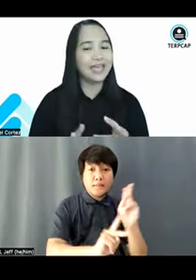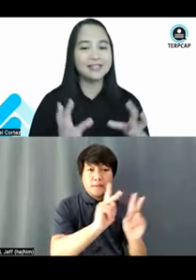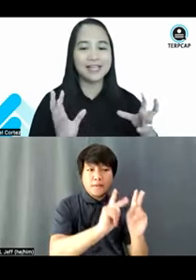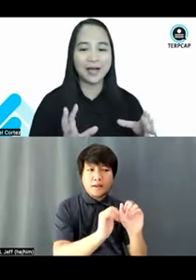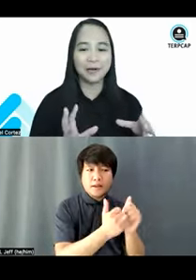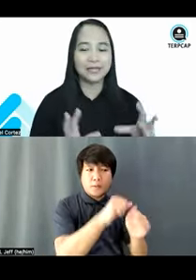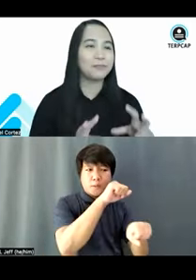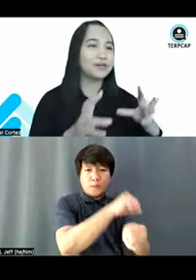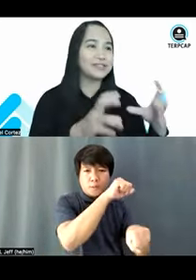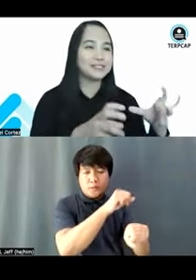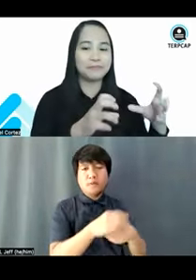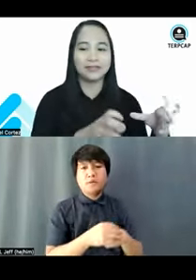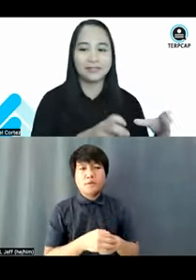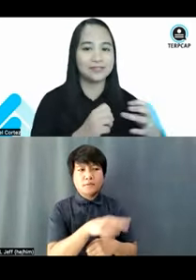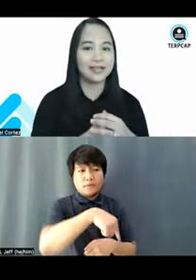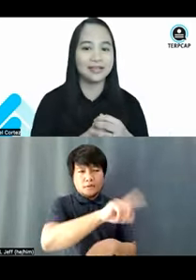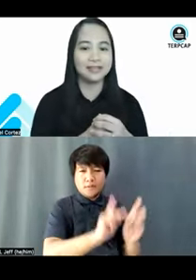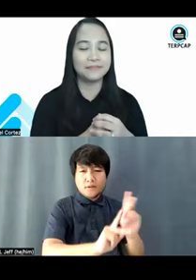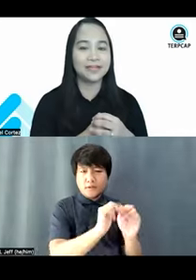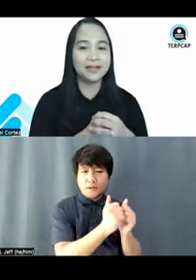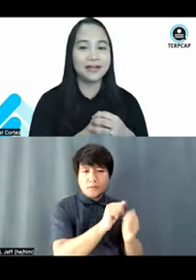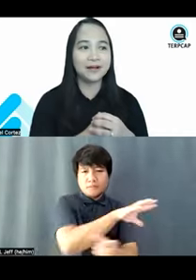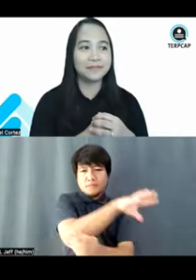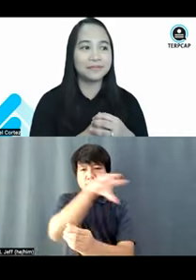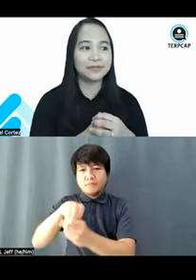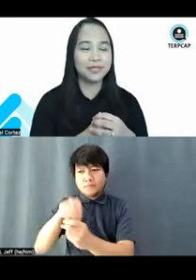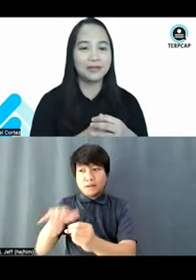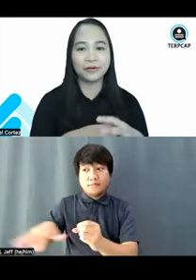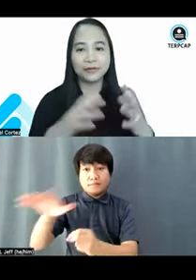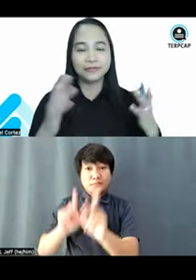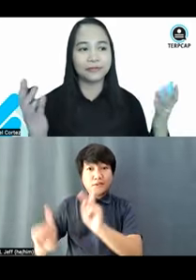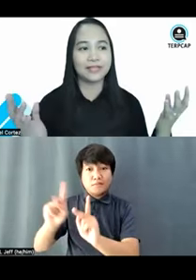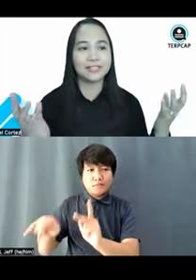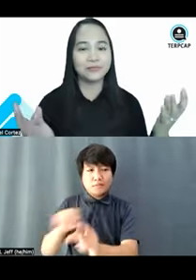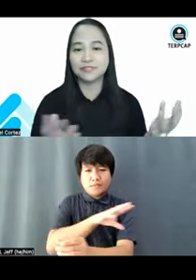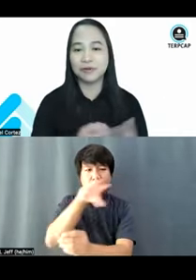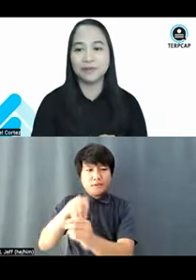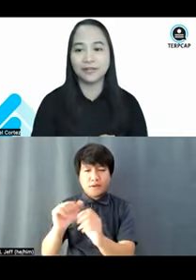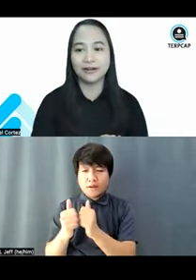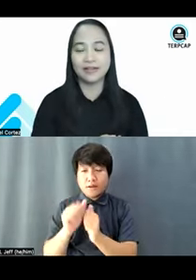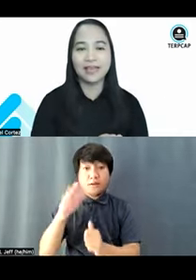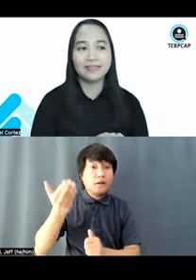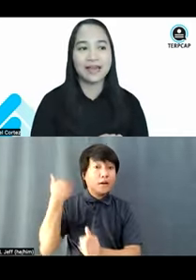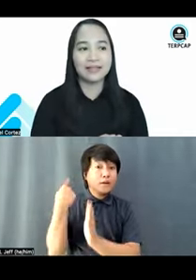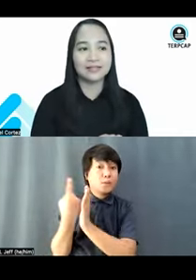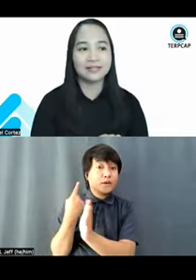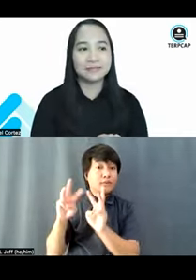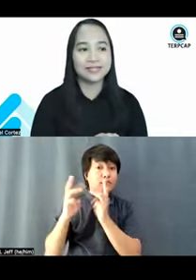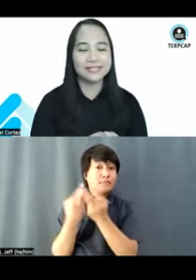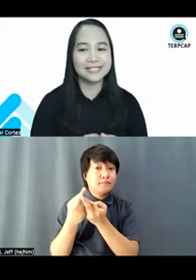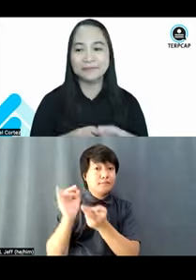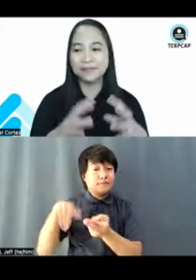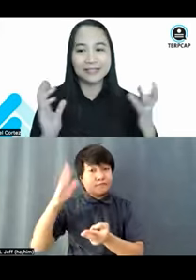and how they participate in society. We heard from last week's webinar, that